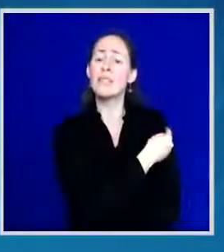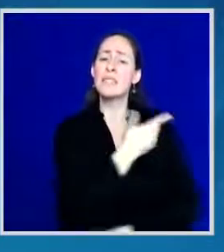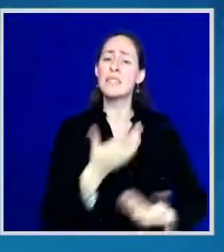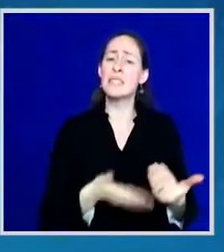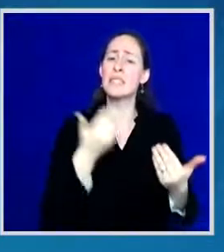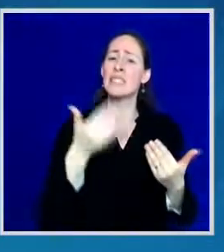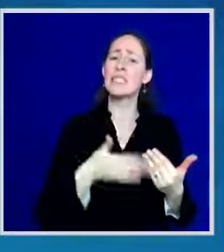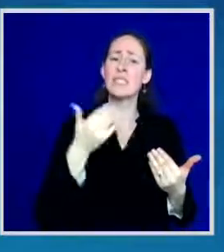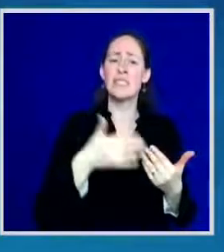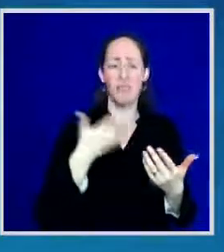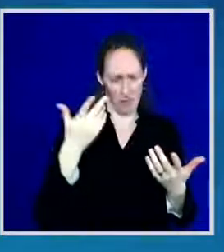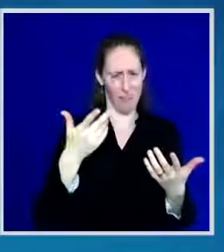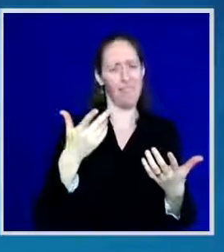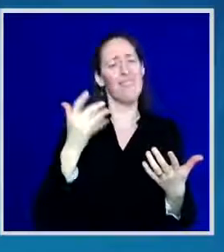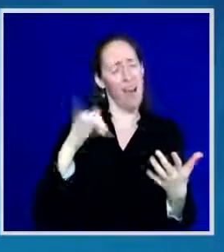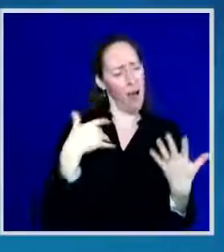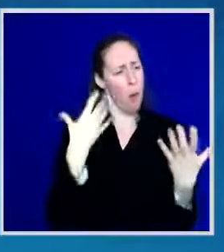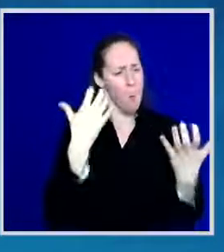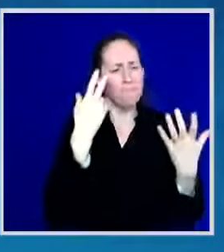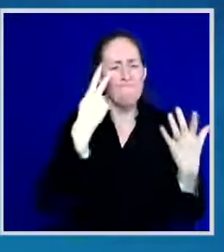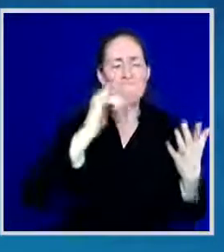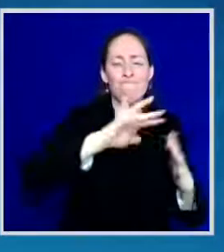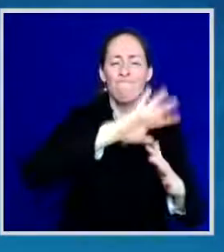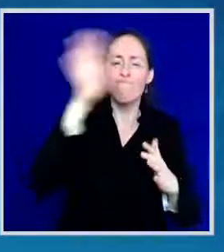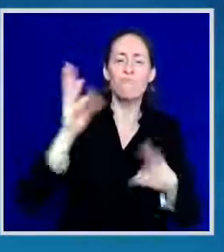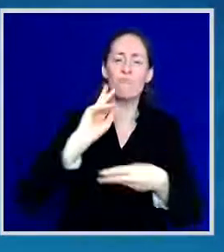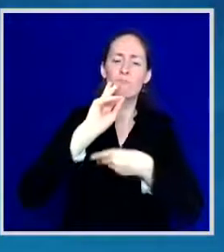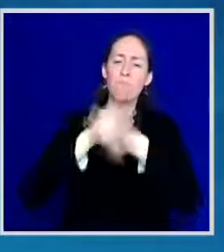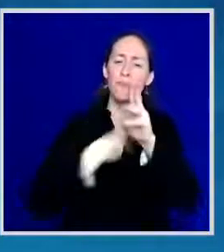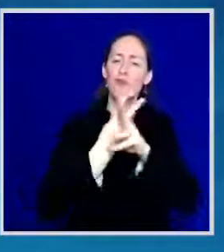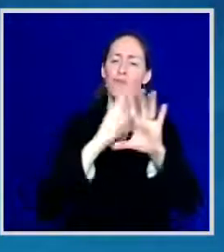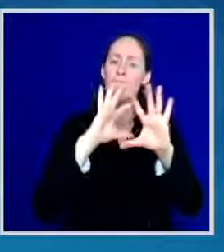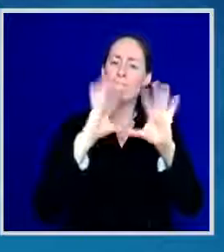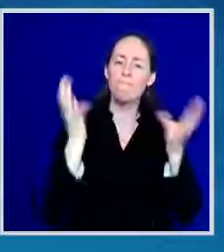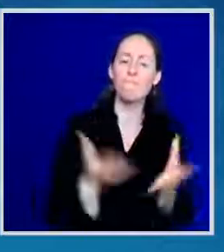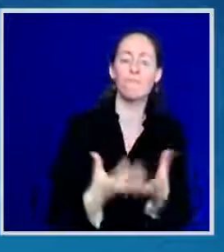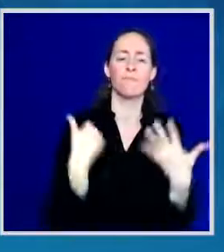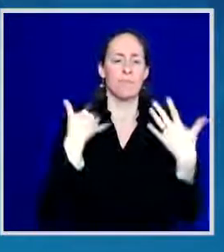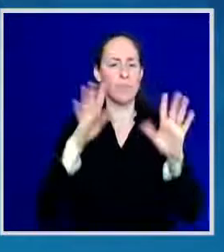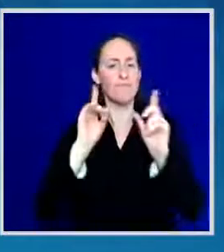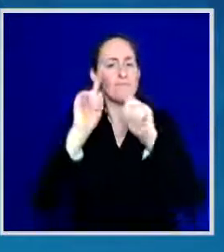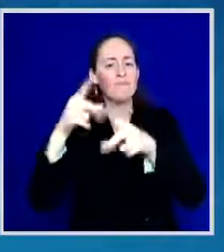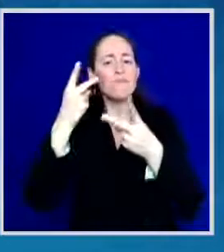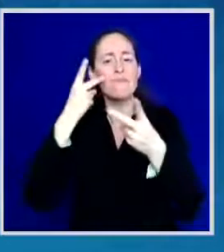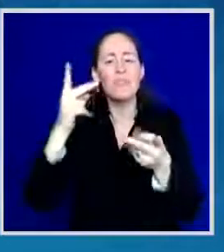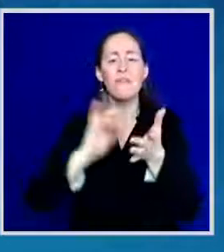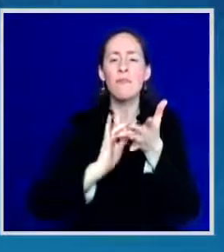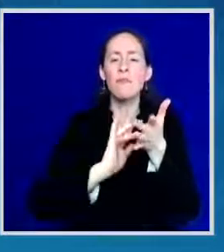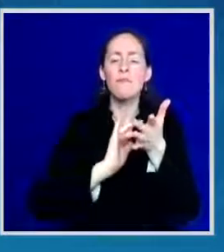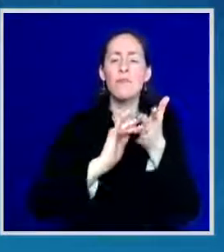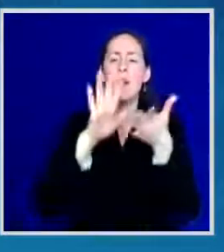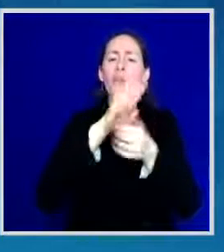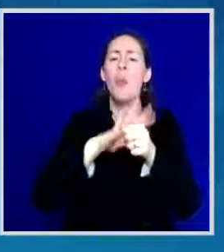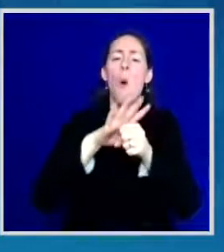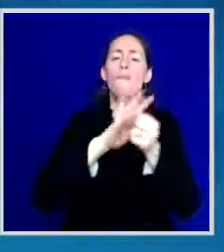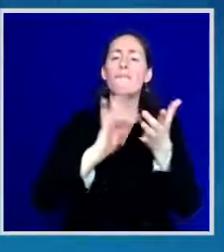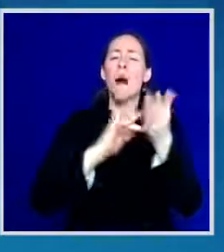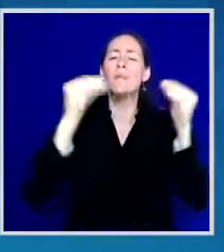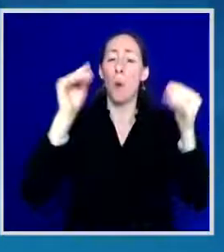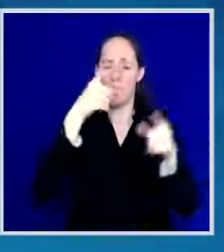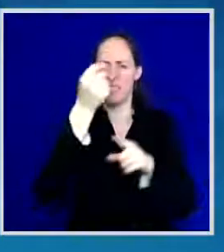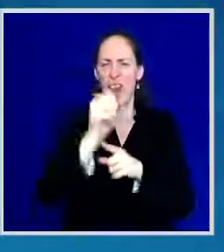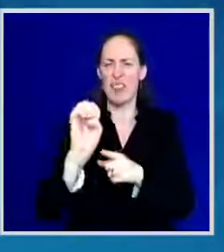country. I have visited a local pharmacy in Southeast D.C. and a community health center